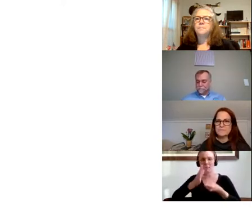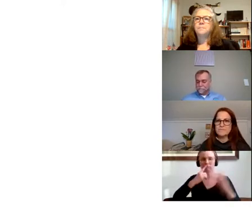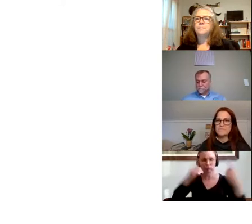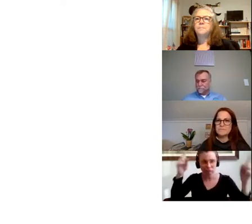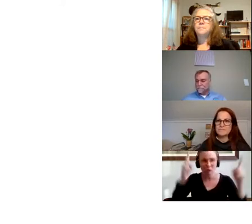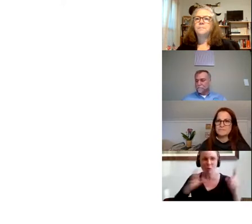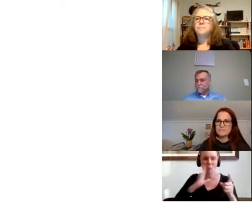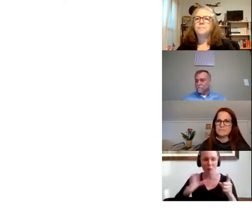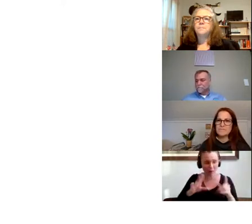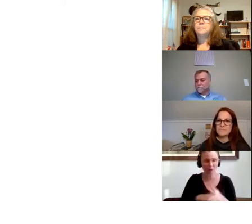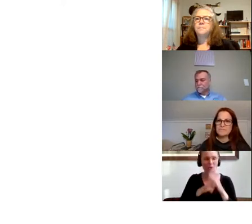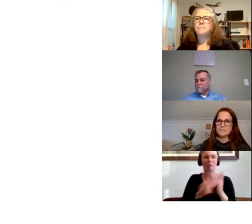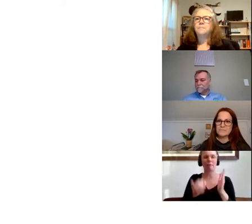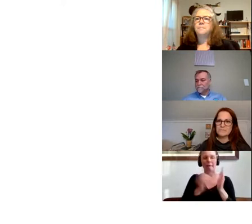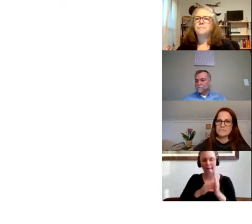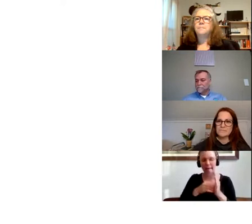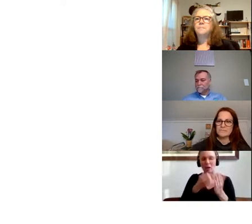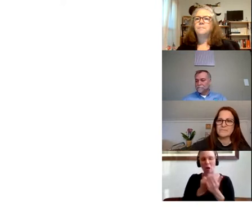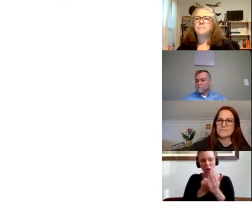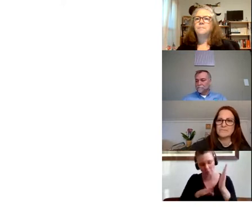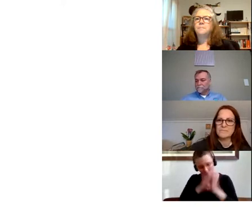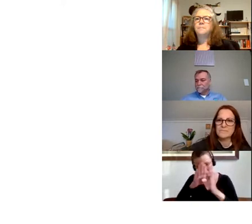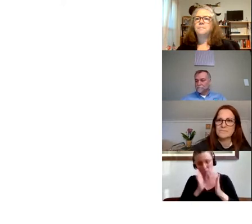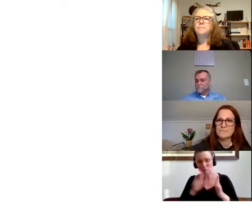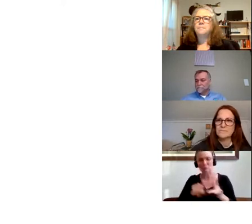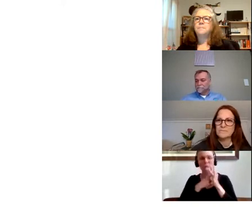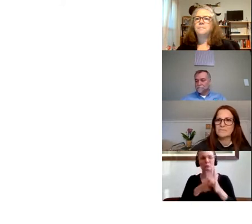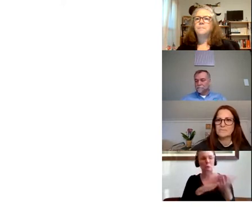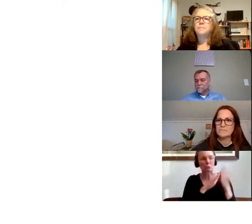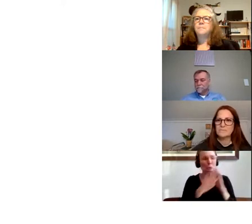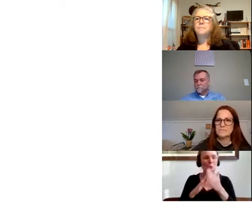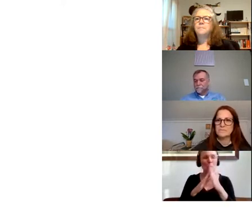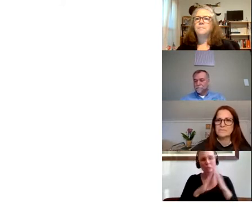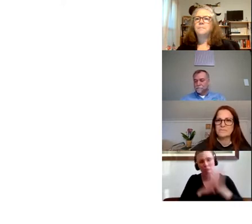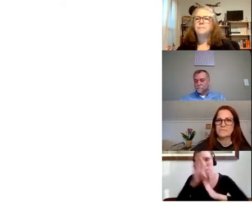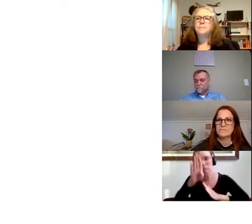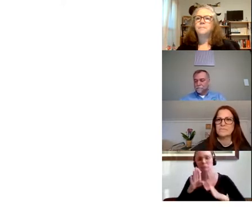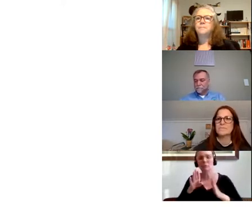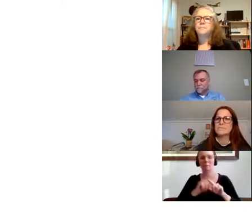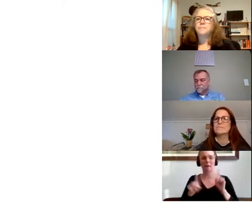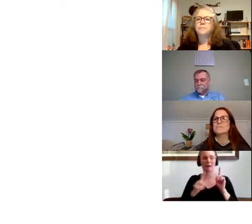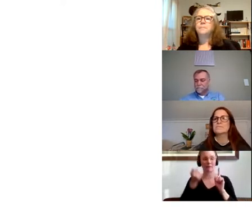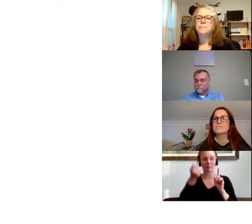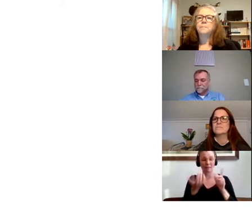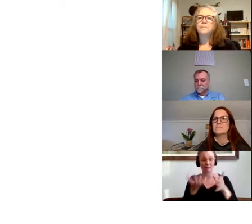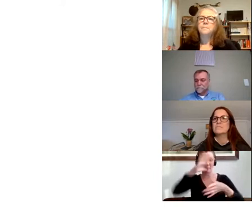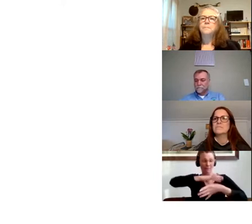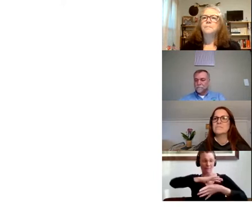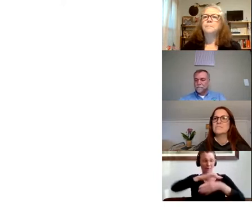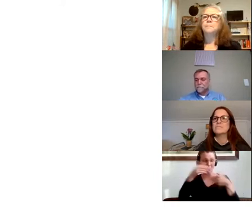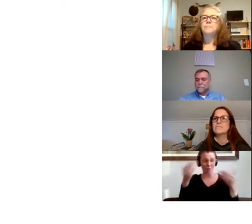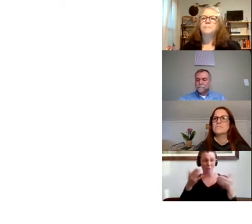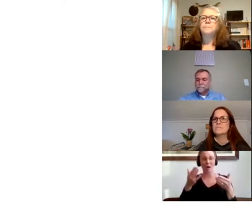community, our economy. But our first and foremost priority is your health, your safety, and that of every one of our